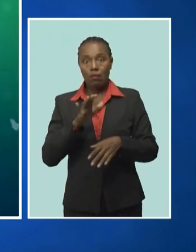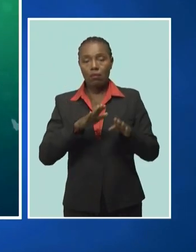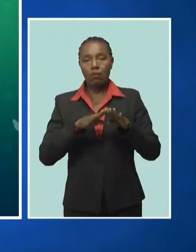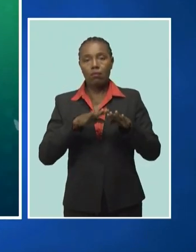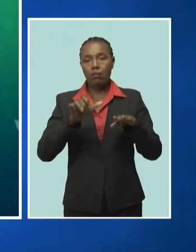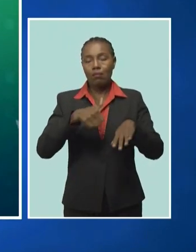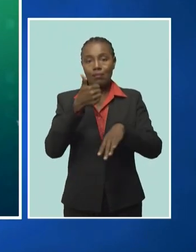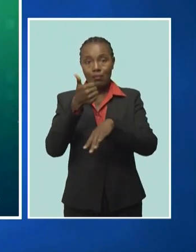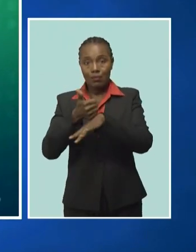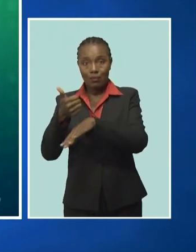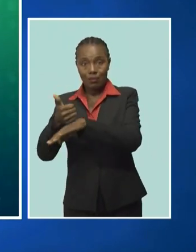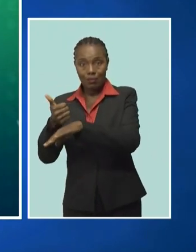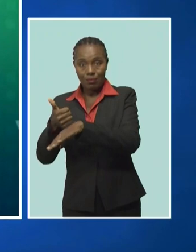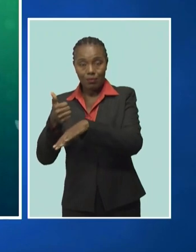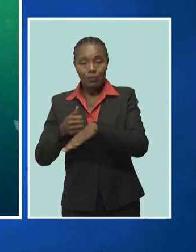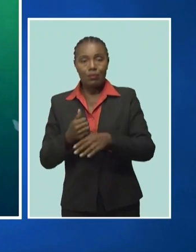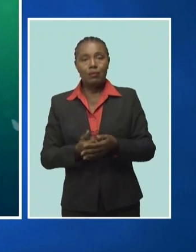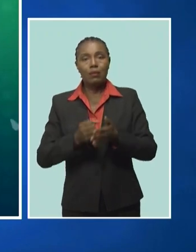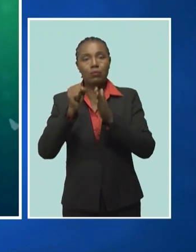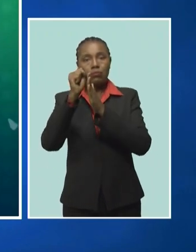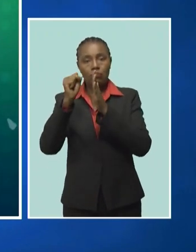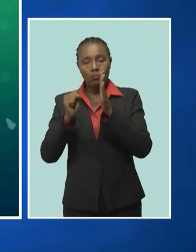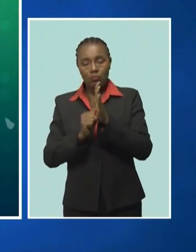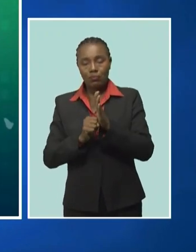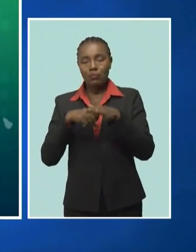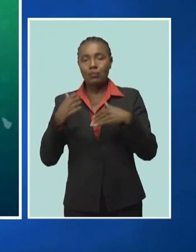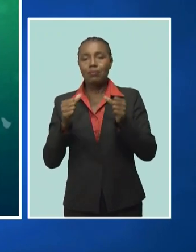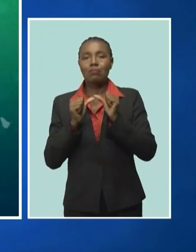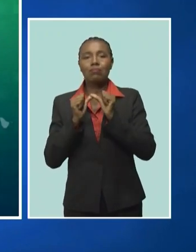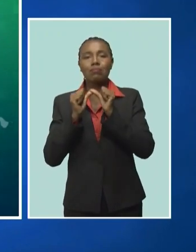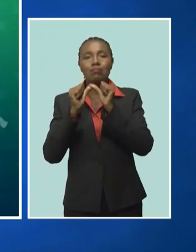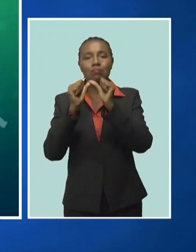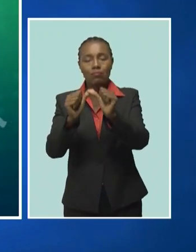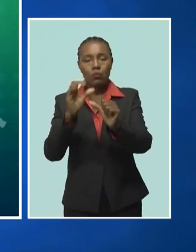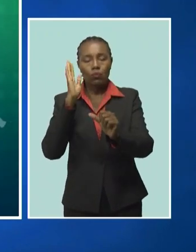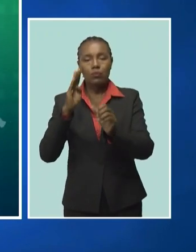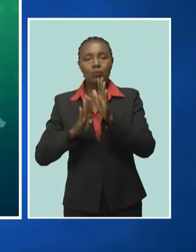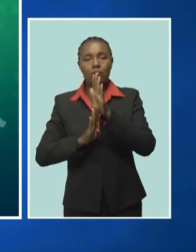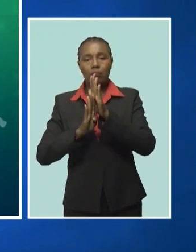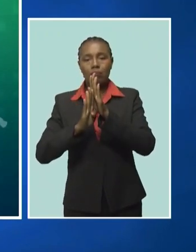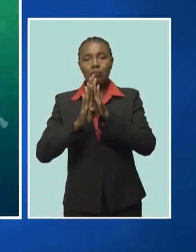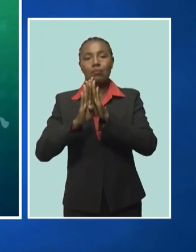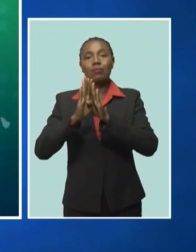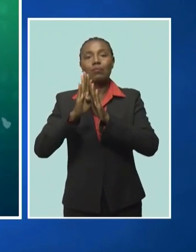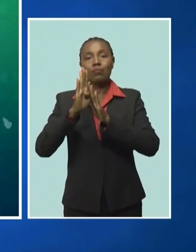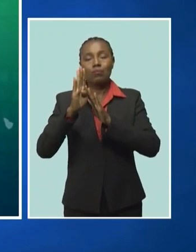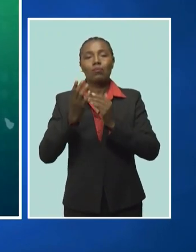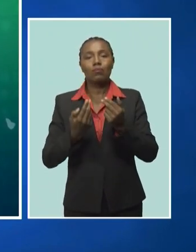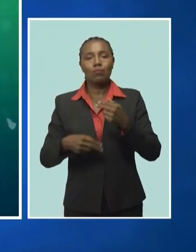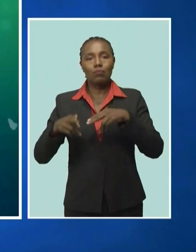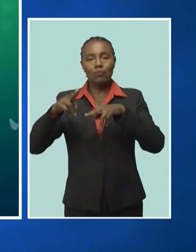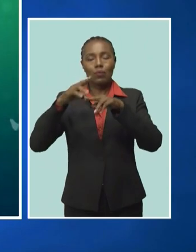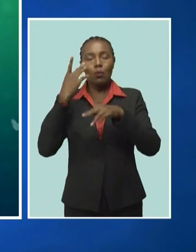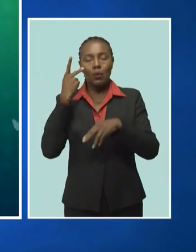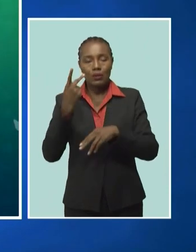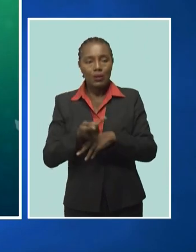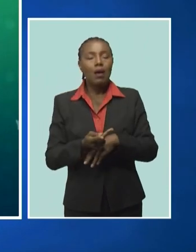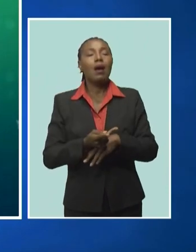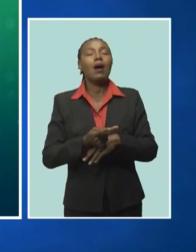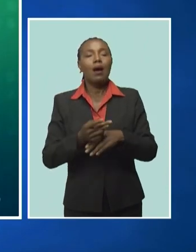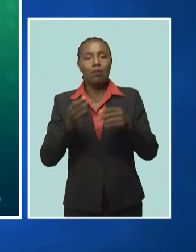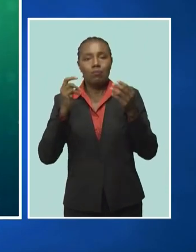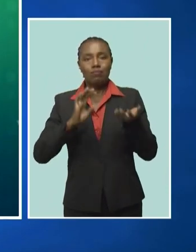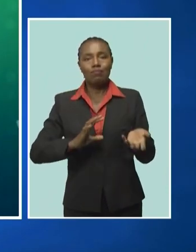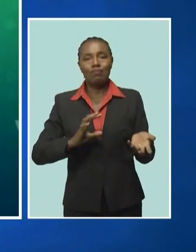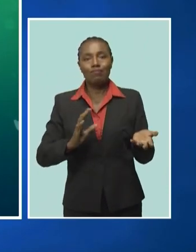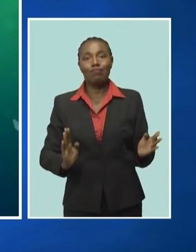this sort of sustainable environment, this sort of sustainable growth, then you will get hit, but the recovery will be much faster.